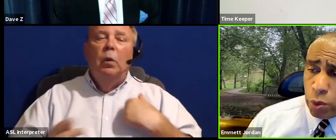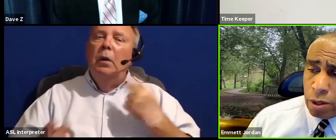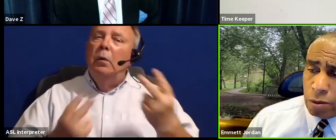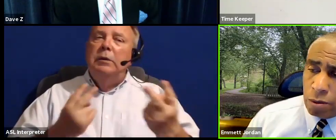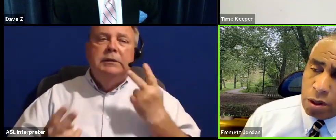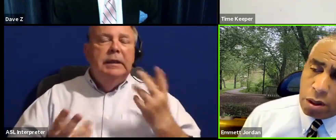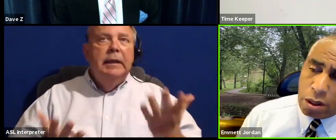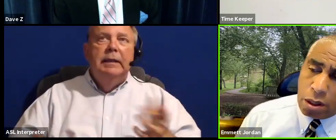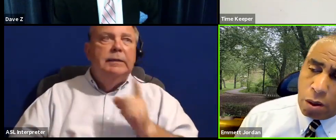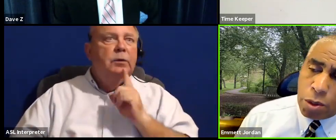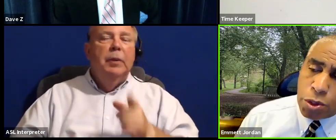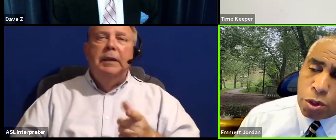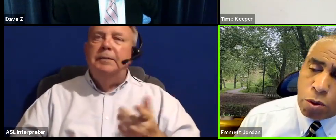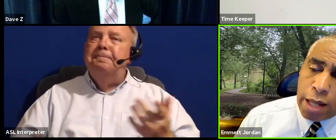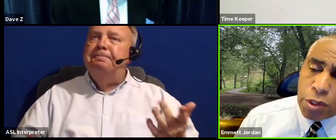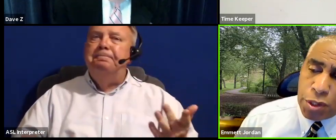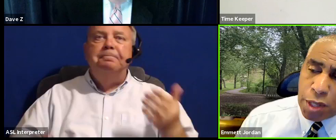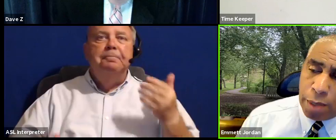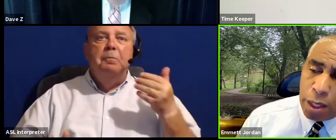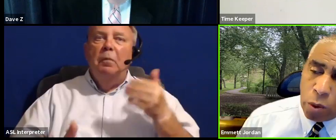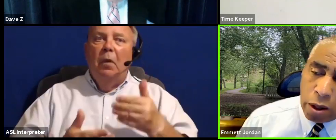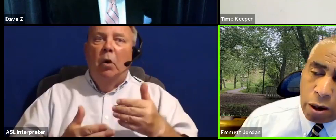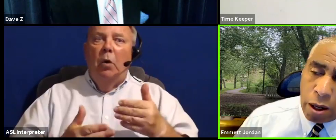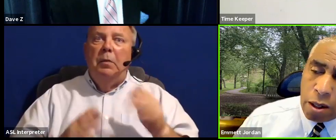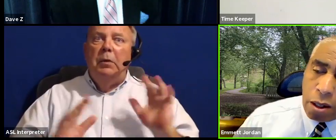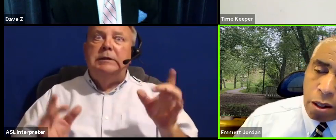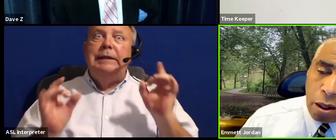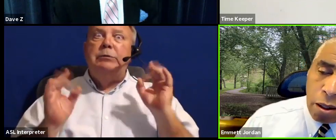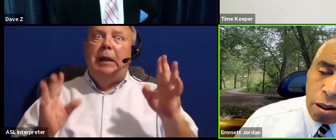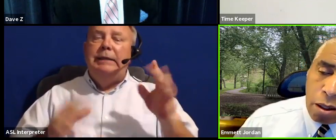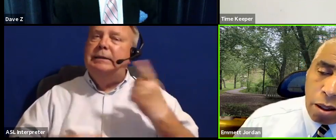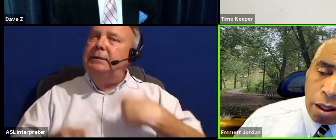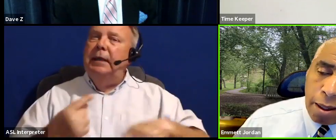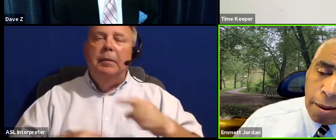is a real, almost a crisis coming where our